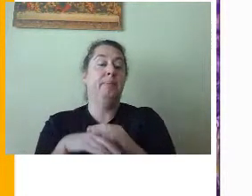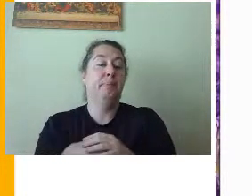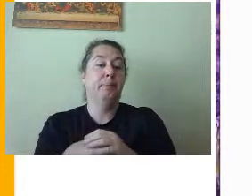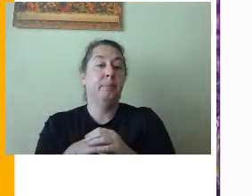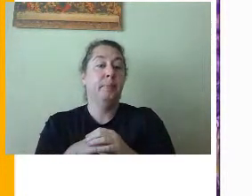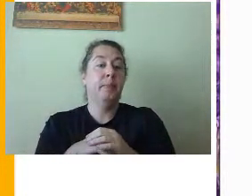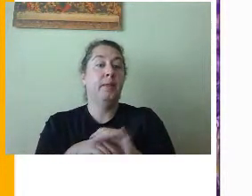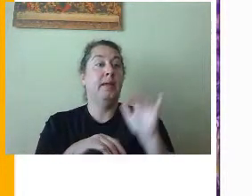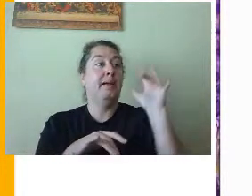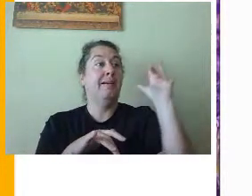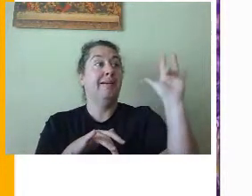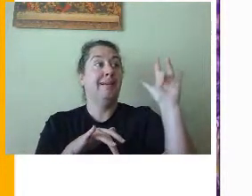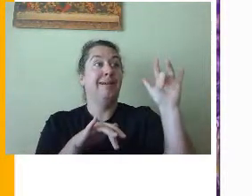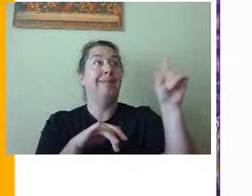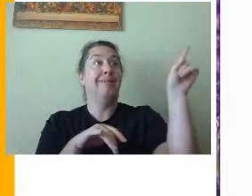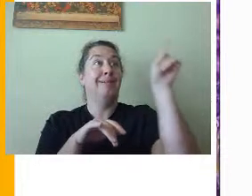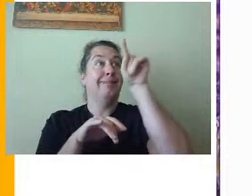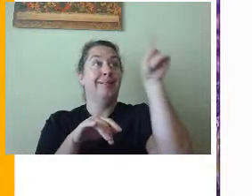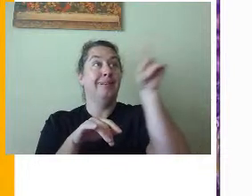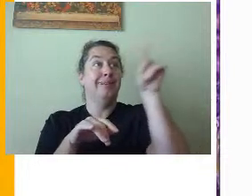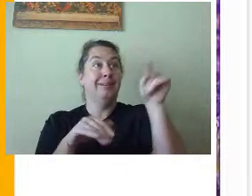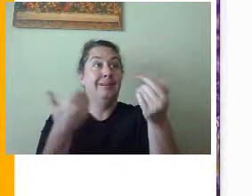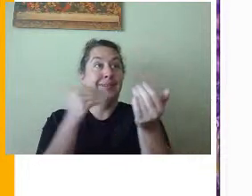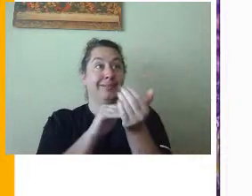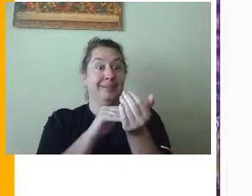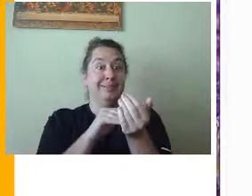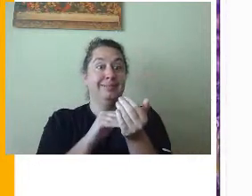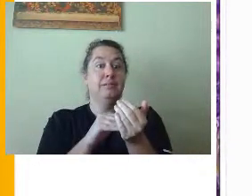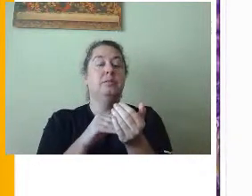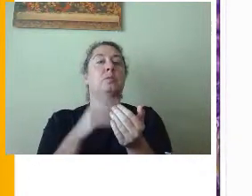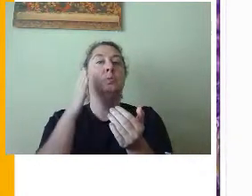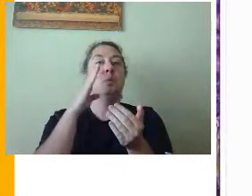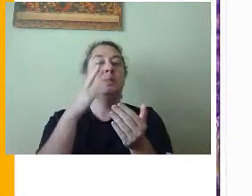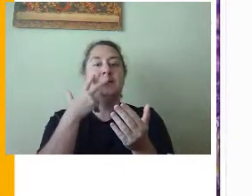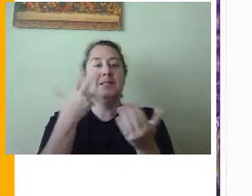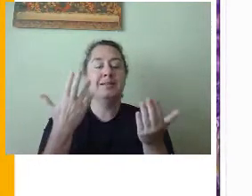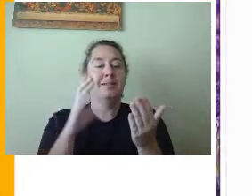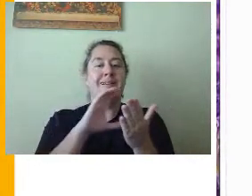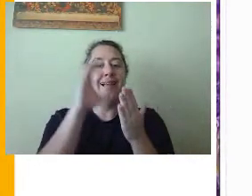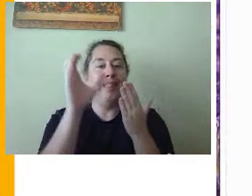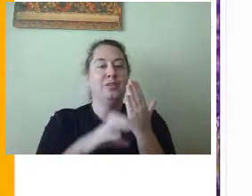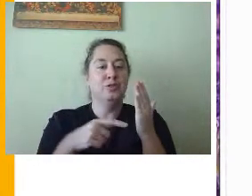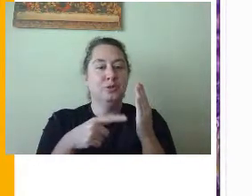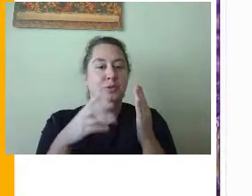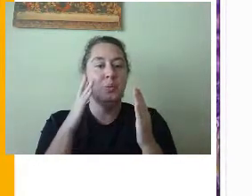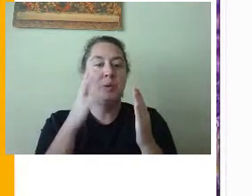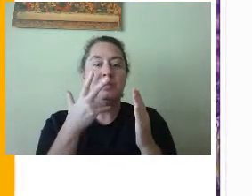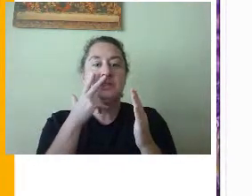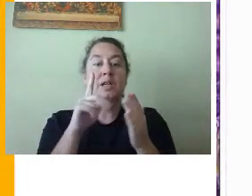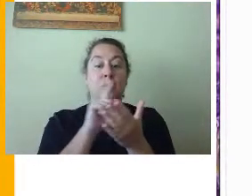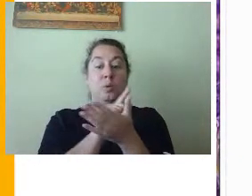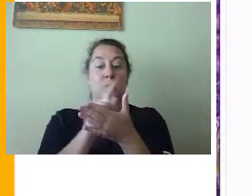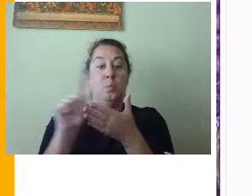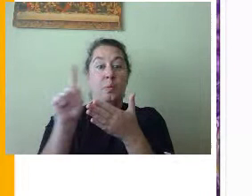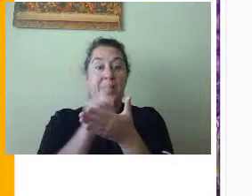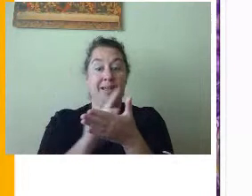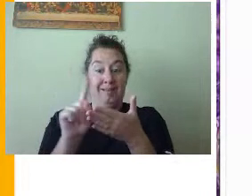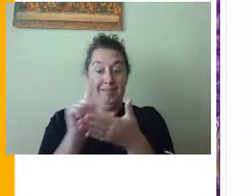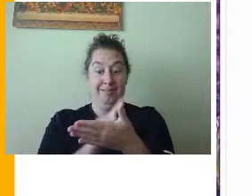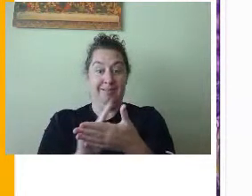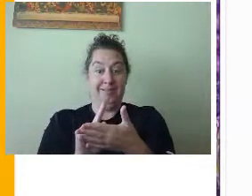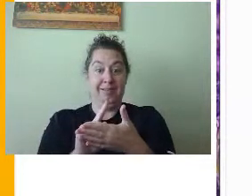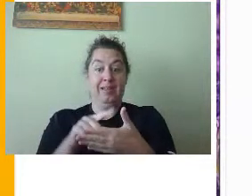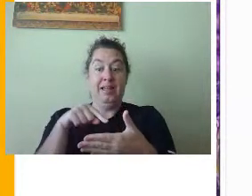Clicking on the hamburger again, we see calendar. What's great about this is that it gives us a week. And in that week,